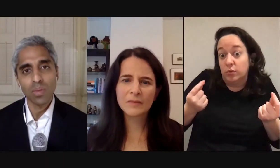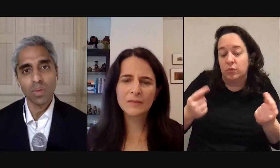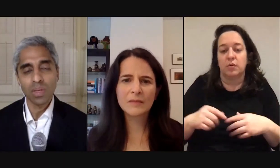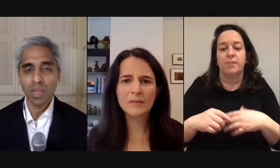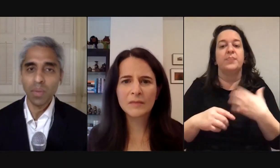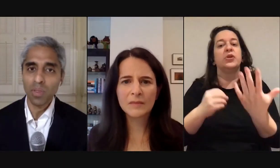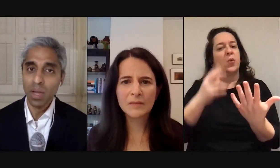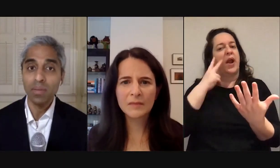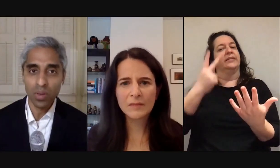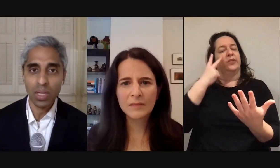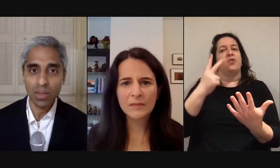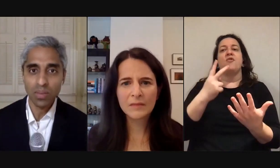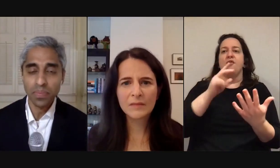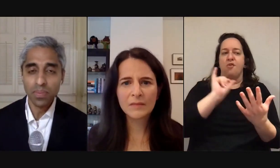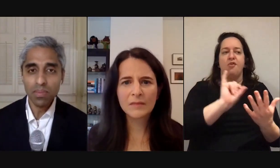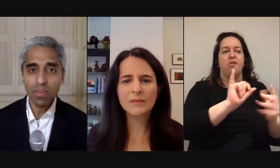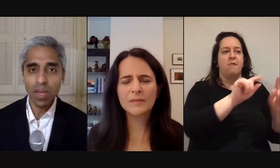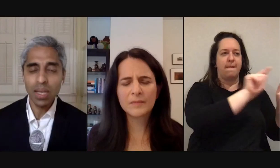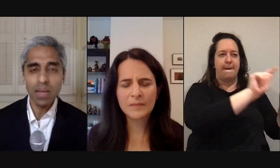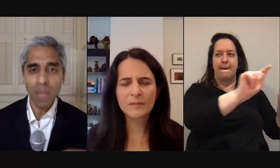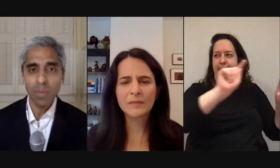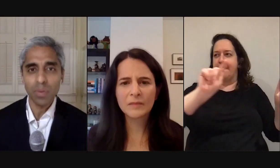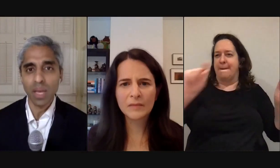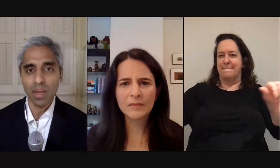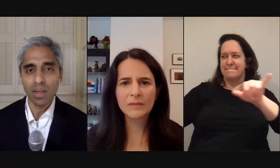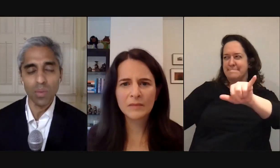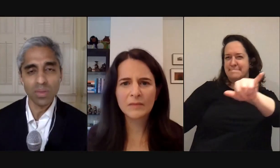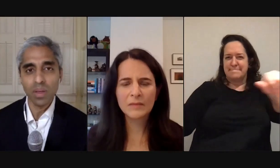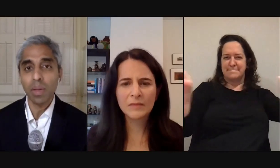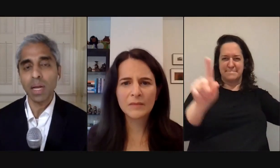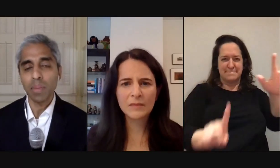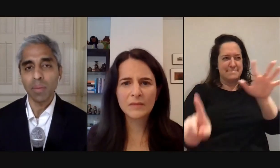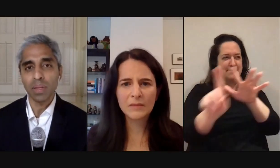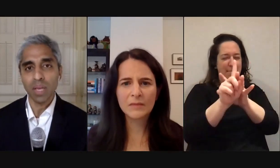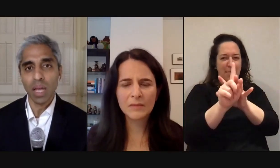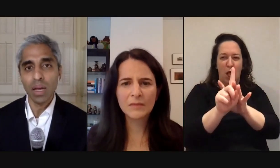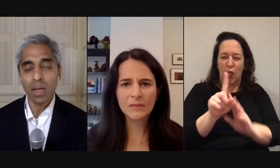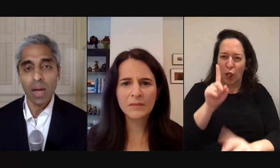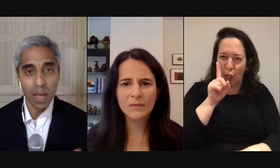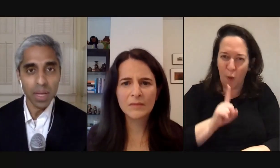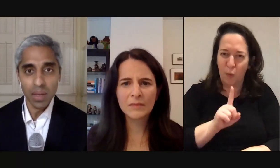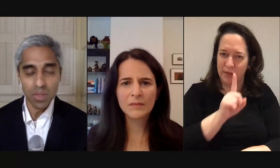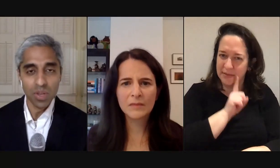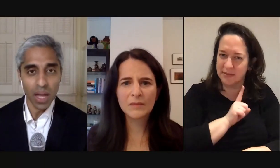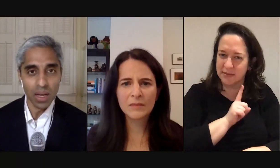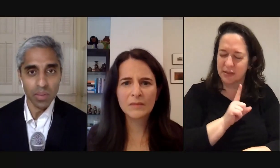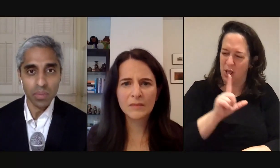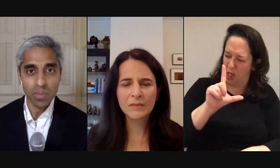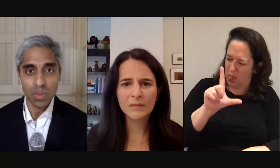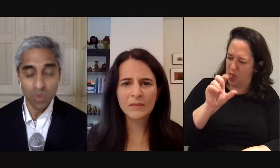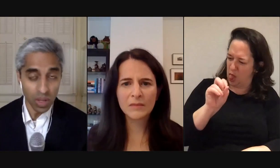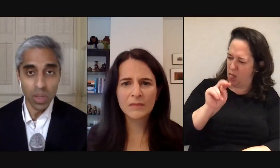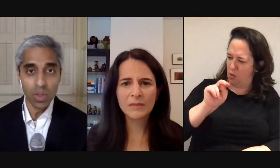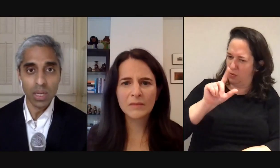was a deeper threat of loneliness and here's how it presented it wasn't somebody coming up and saying hi my name is Jack